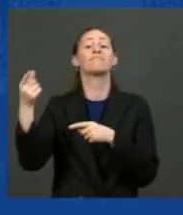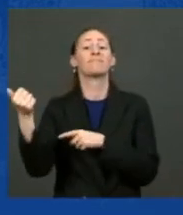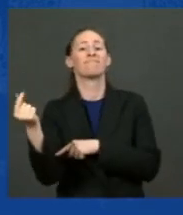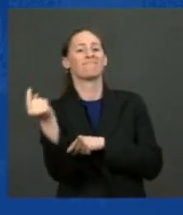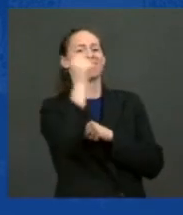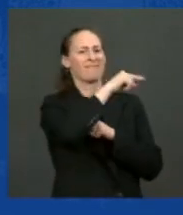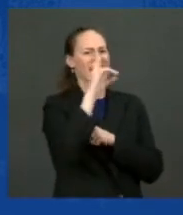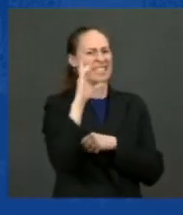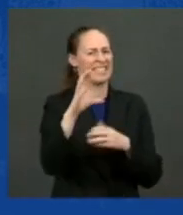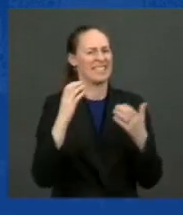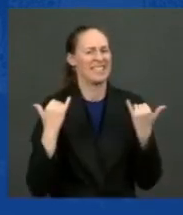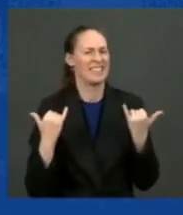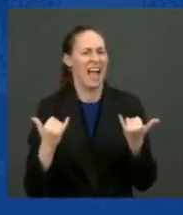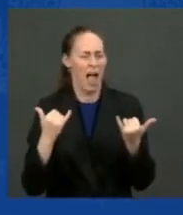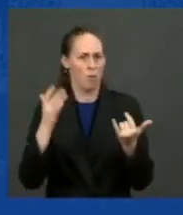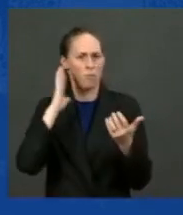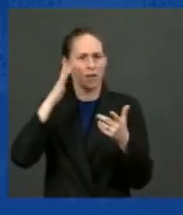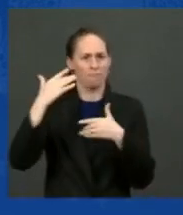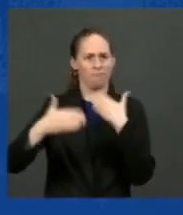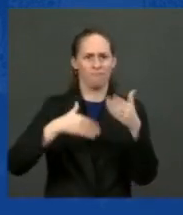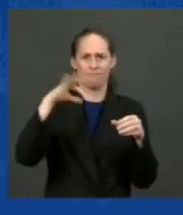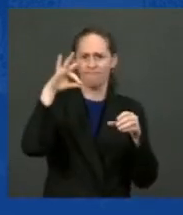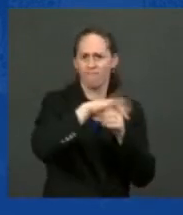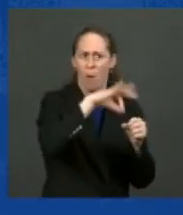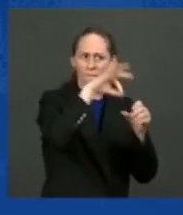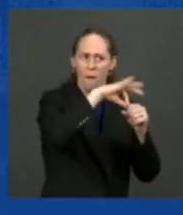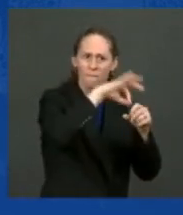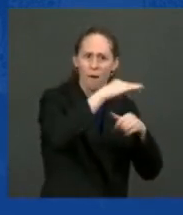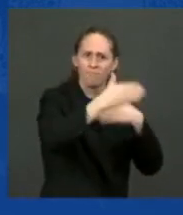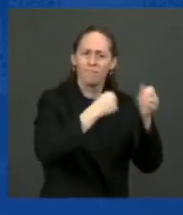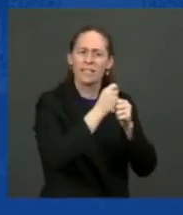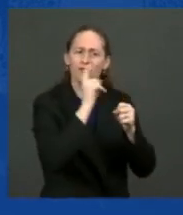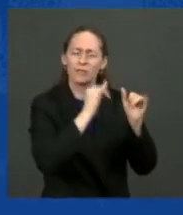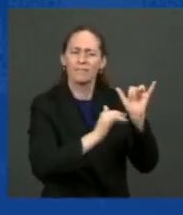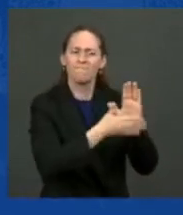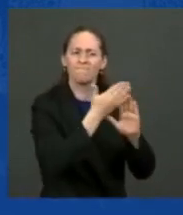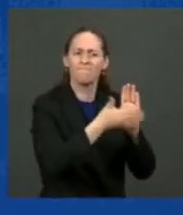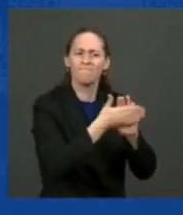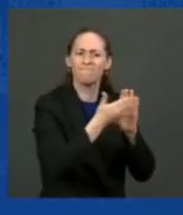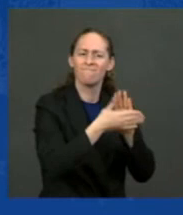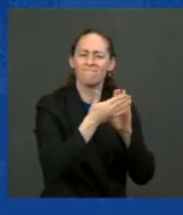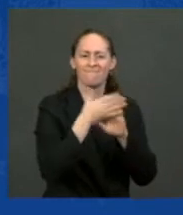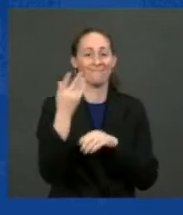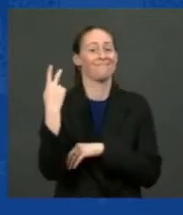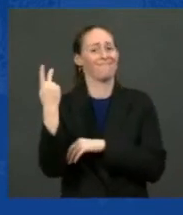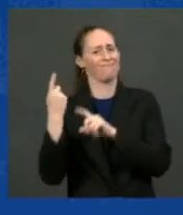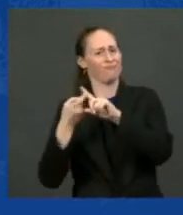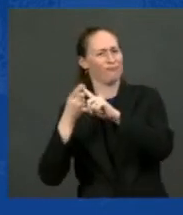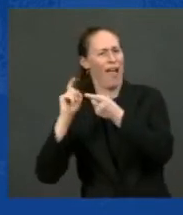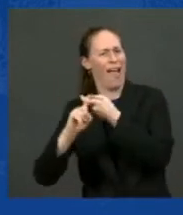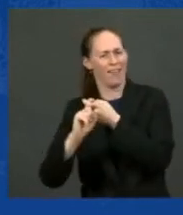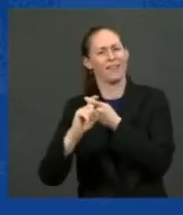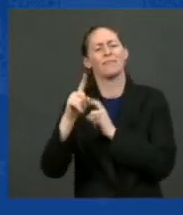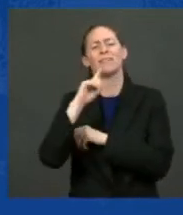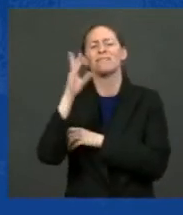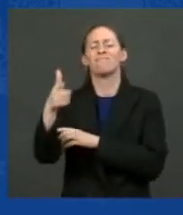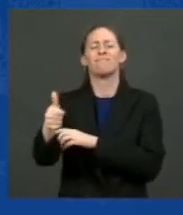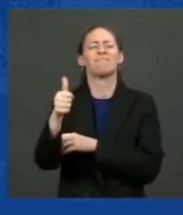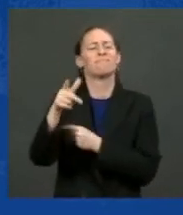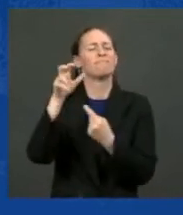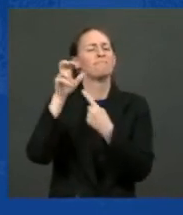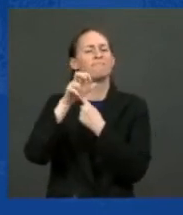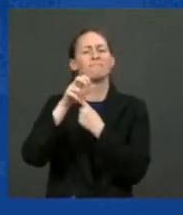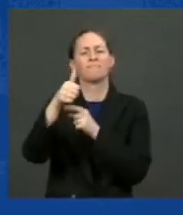course, it's great to be here with my friend. We've become friends, an outstanding governor, one of the best governors in the United States of America,